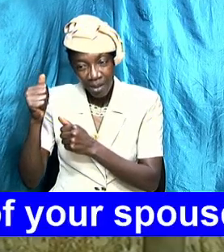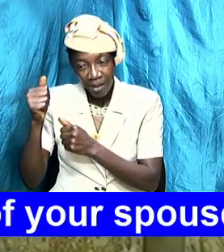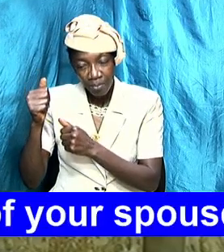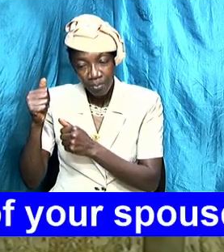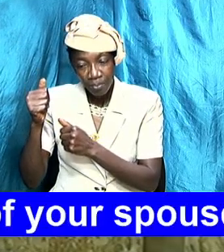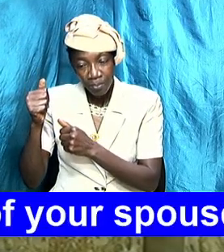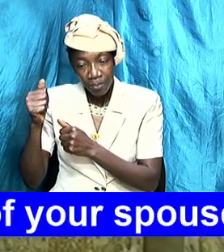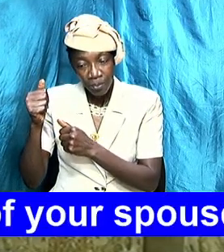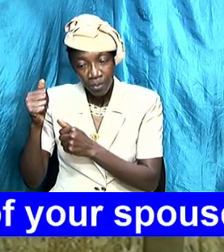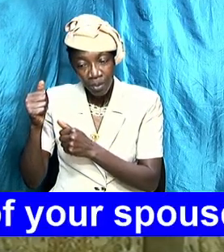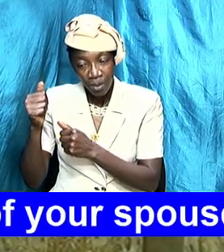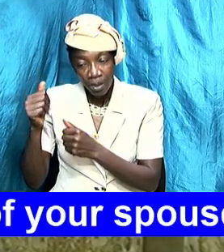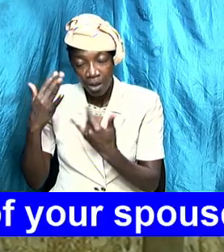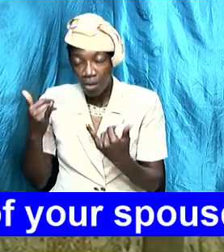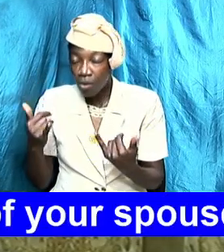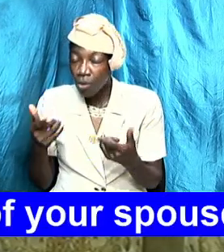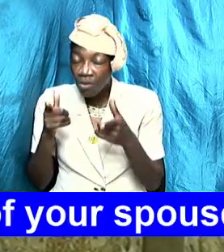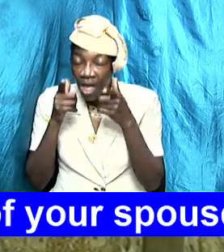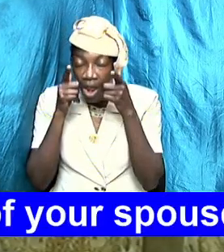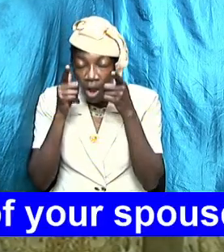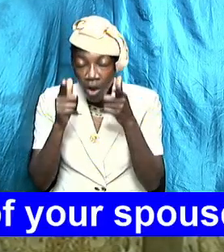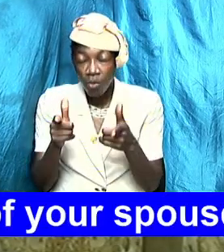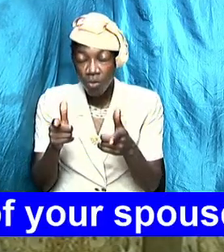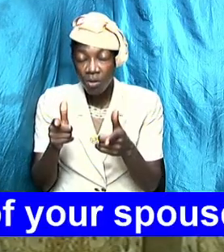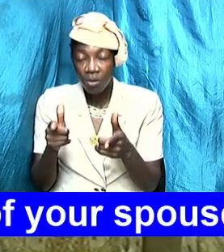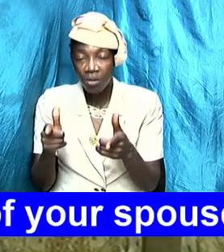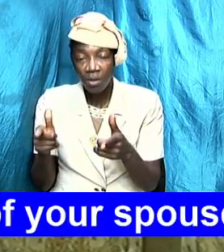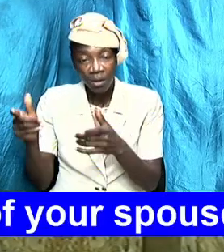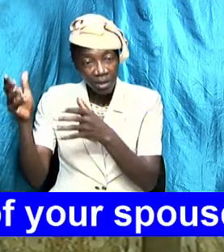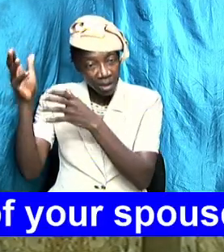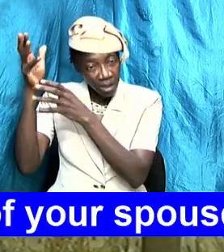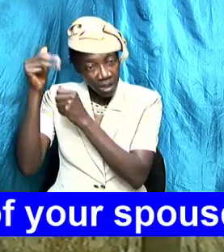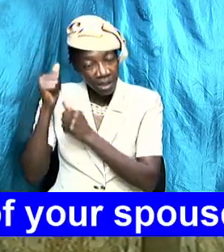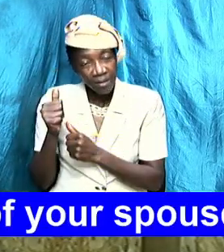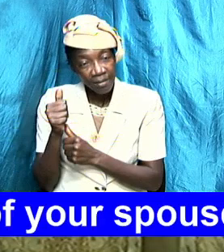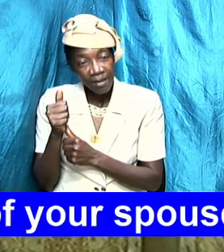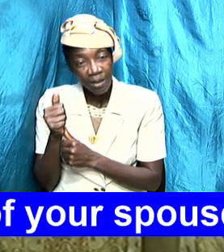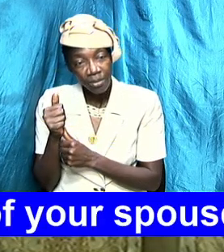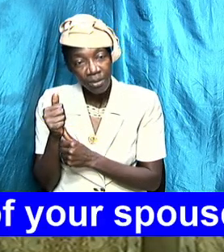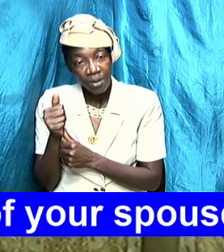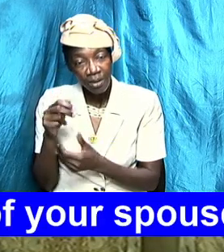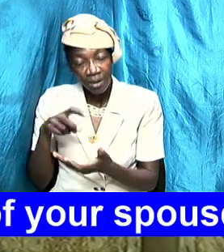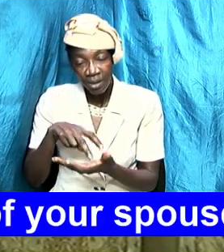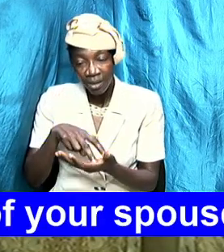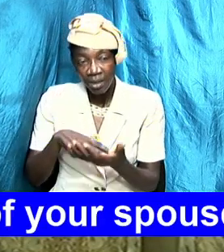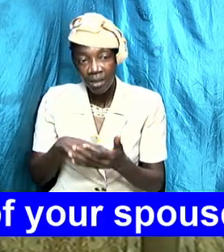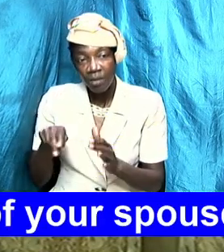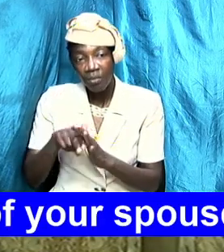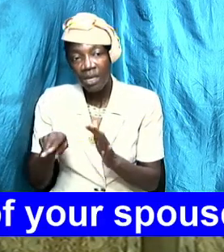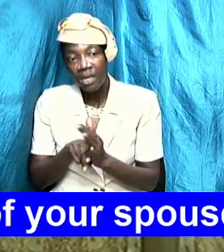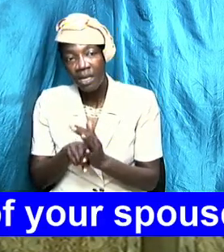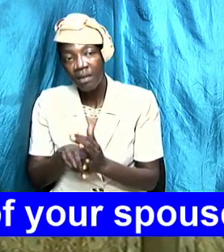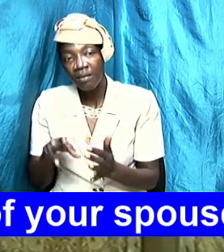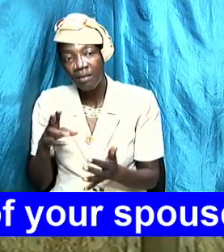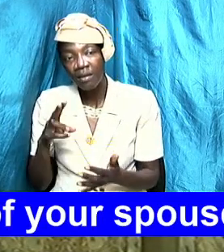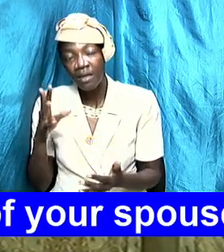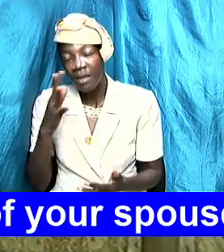structures accept the weaknesses that they have